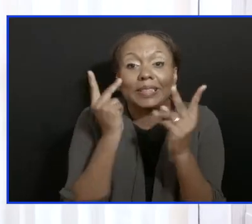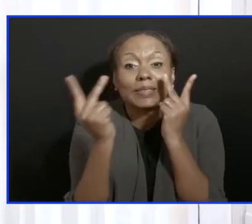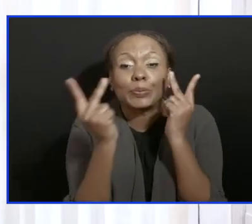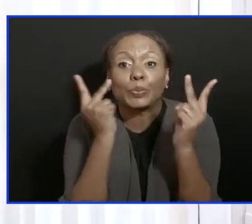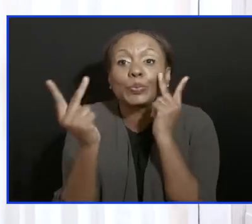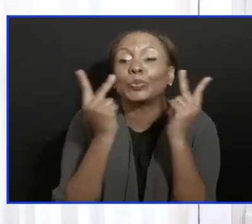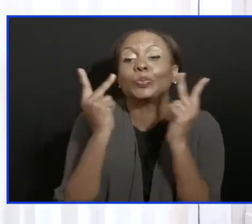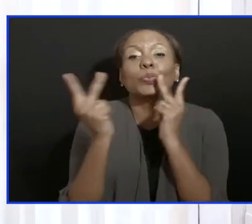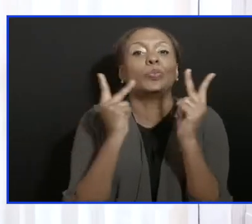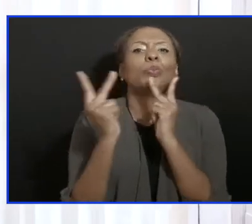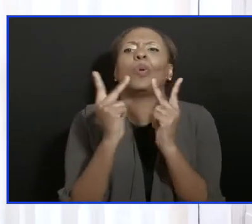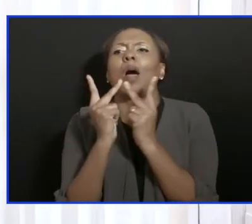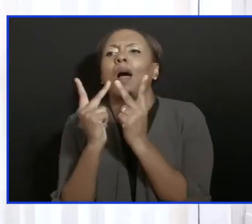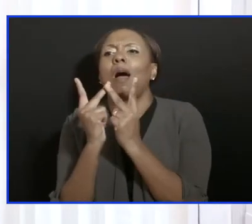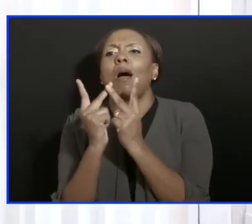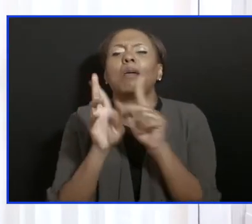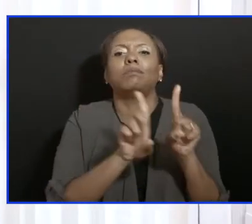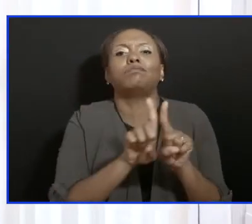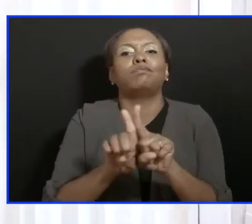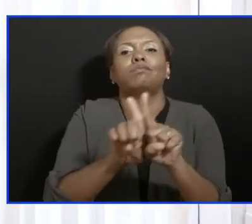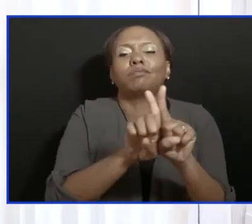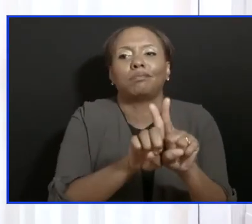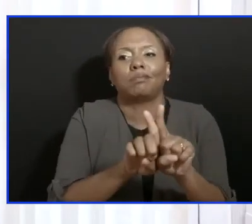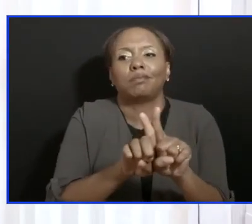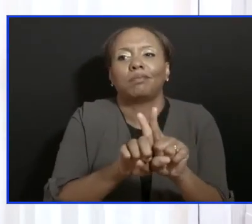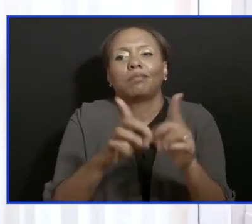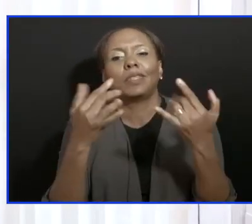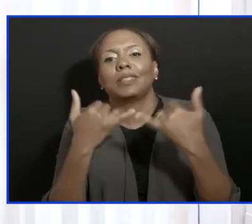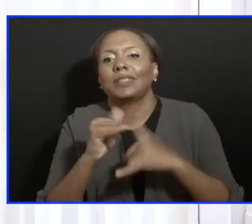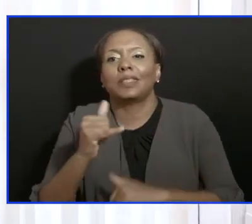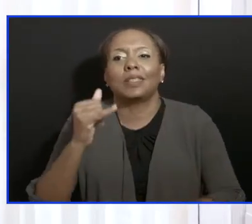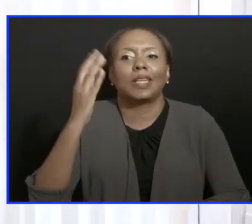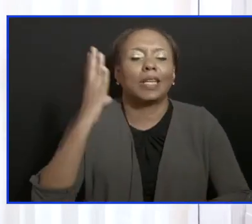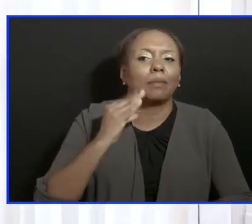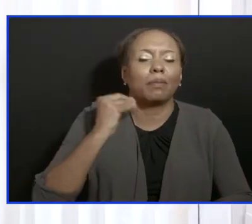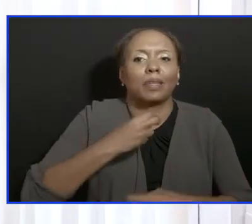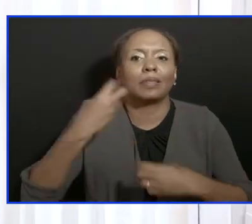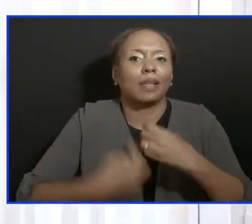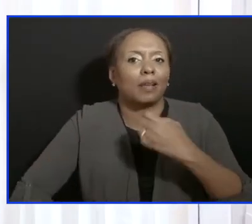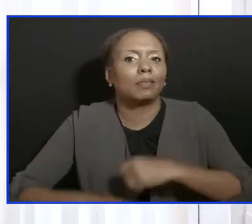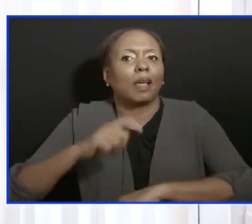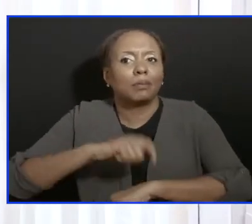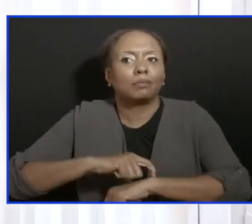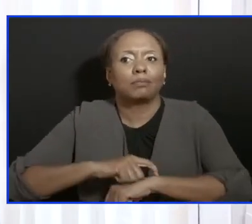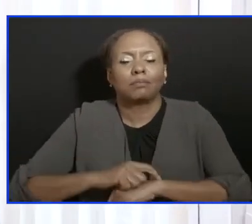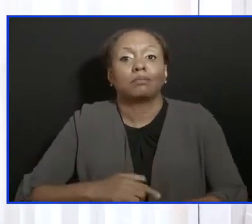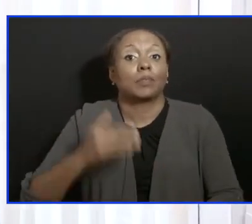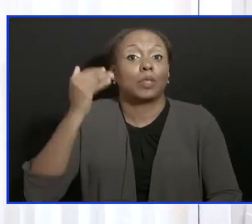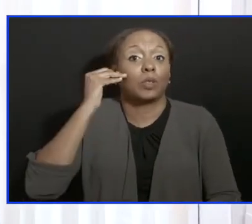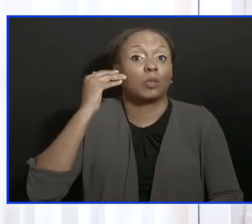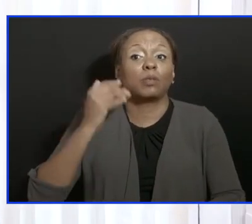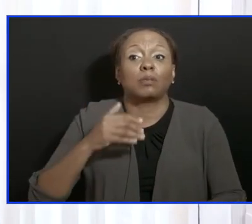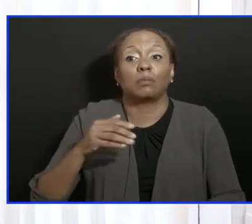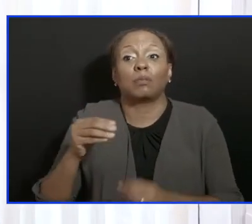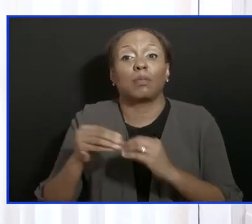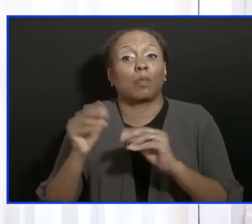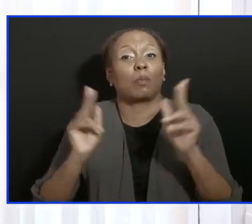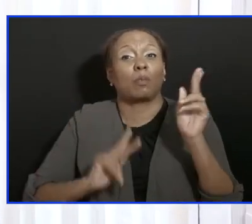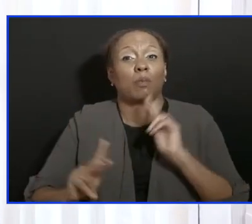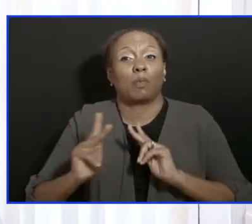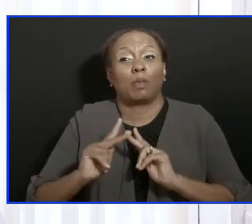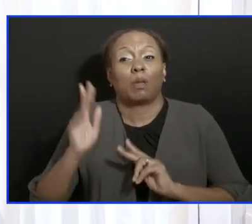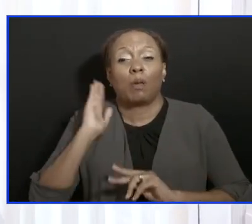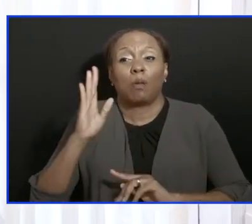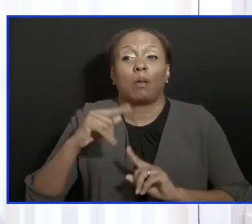journey with you. We are in the storm. We are not out of it. As Geoffrey has said, you will see the positivity rates going up once we stop